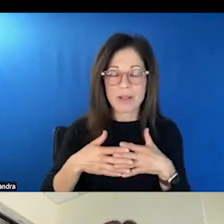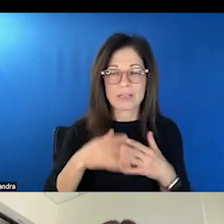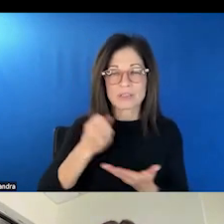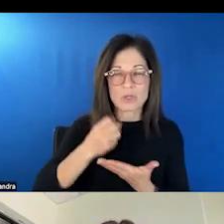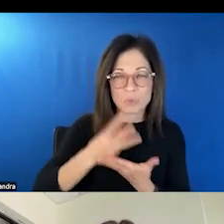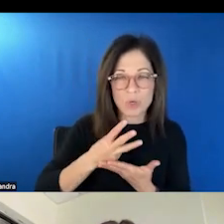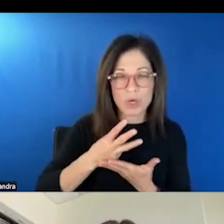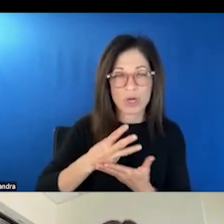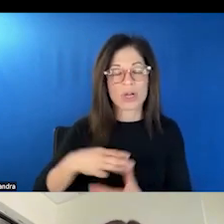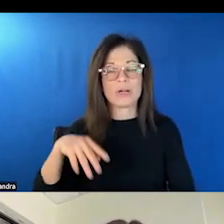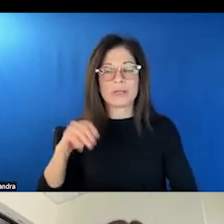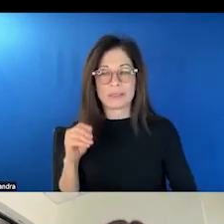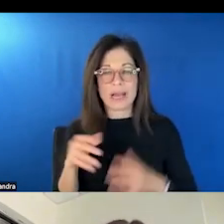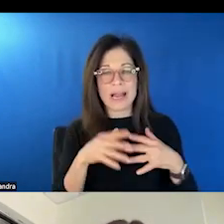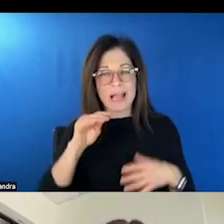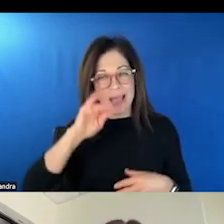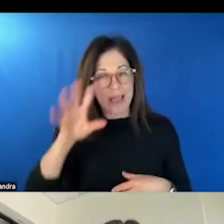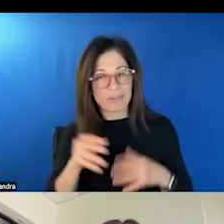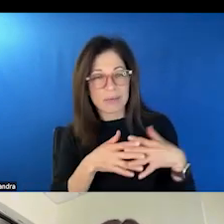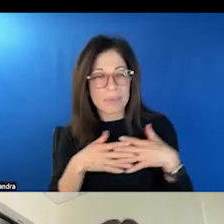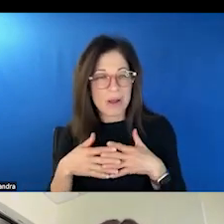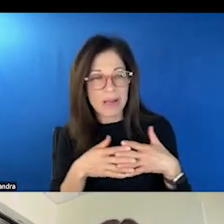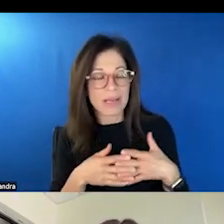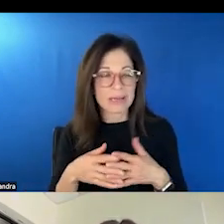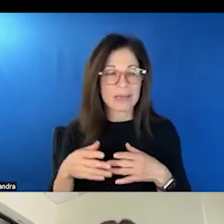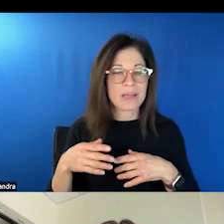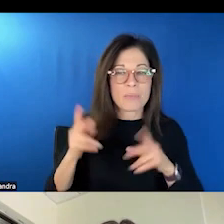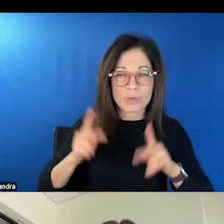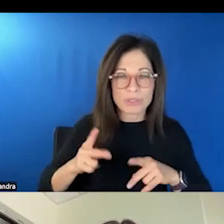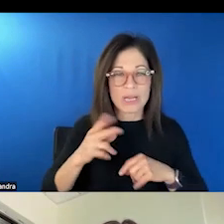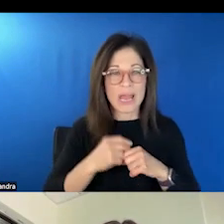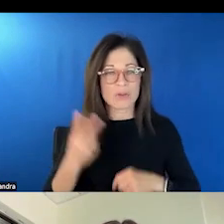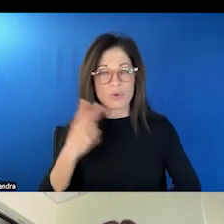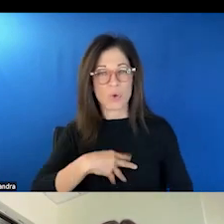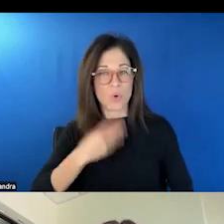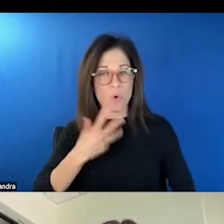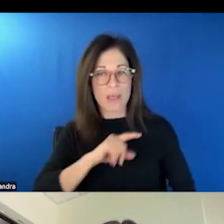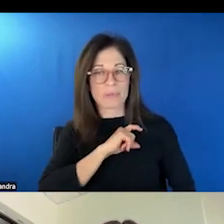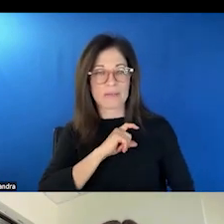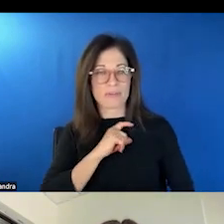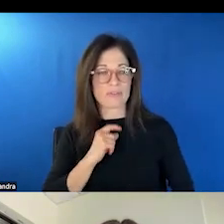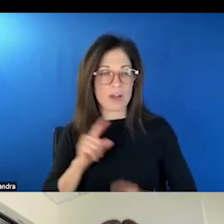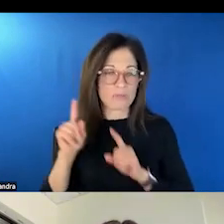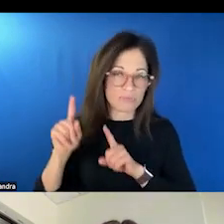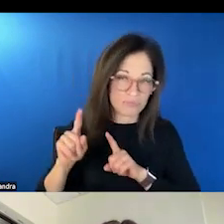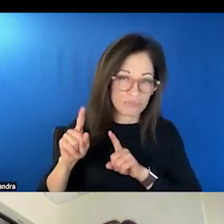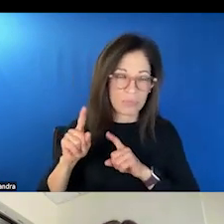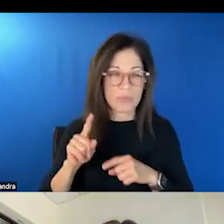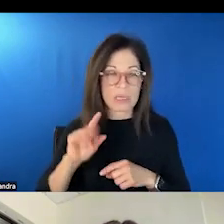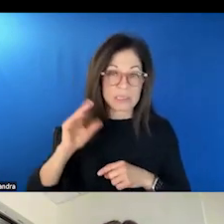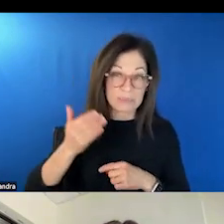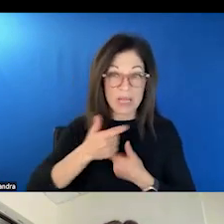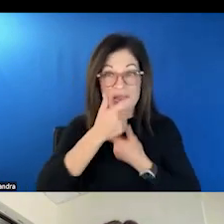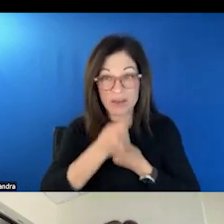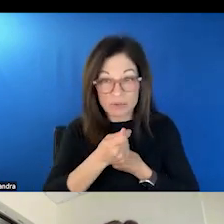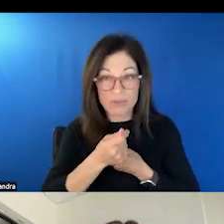white police officers that are standing over what looks like an interesting, engaging clinical.